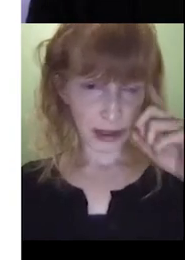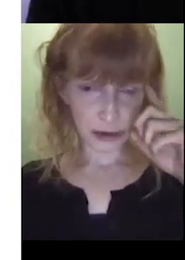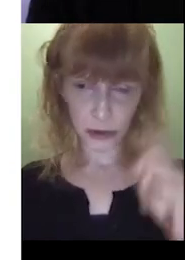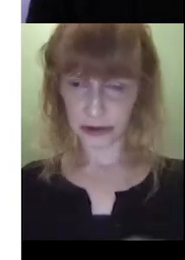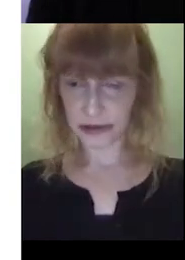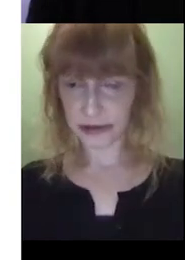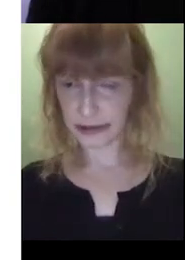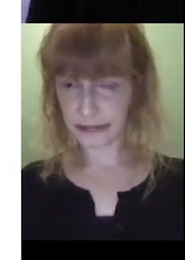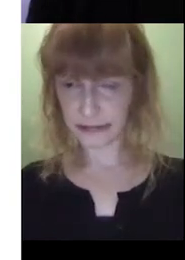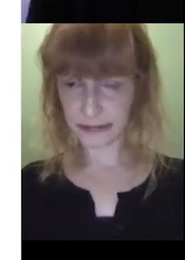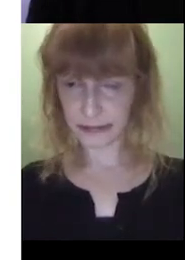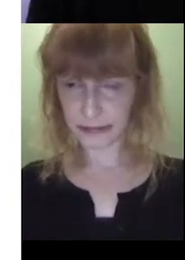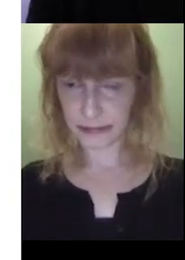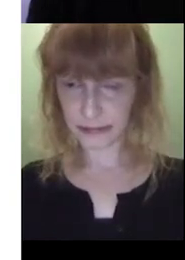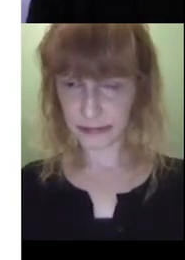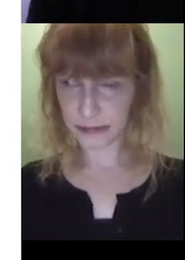Any thoughts?